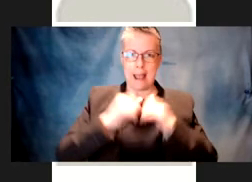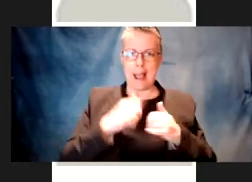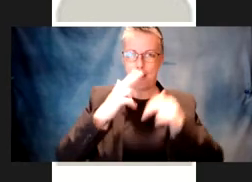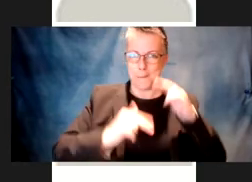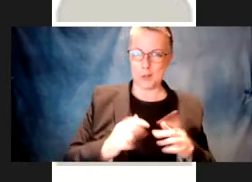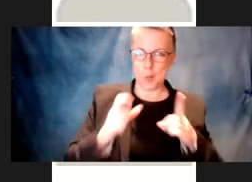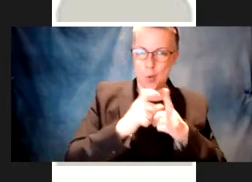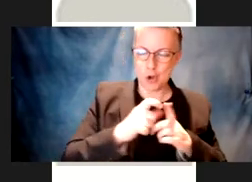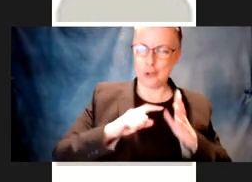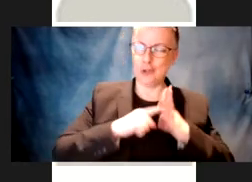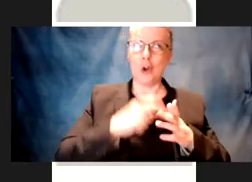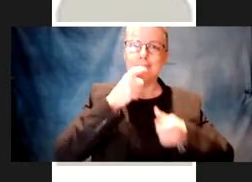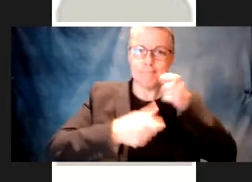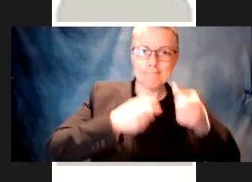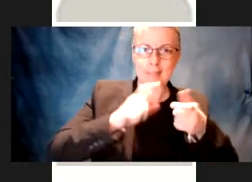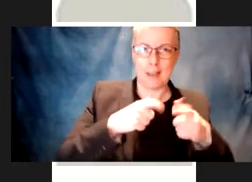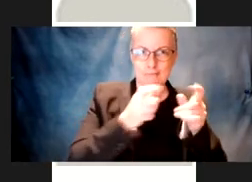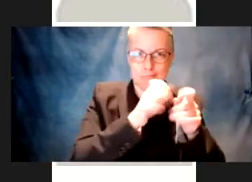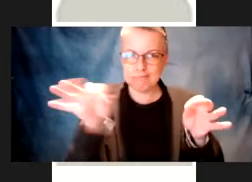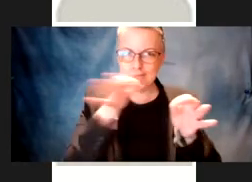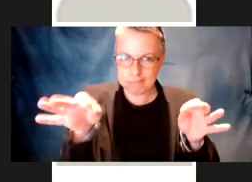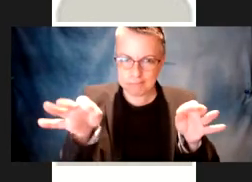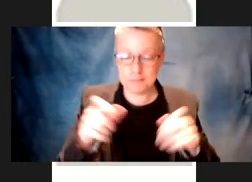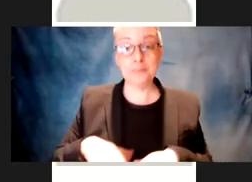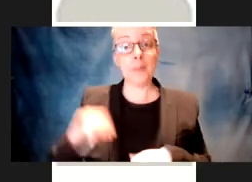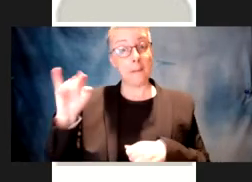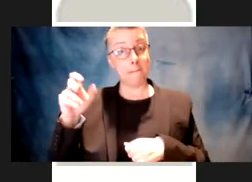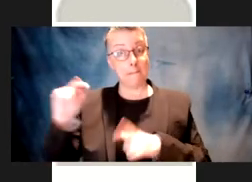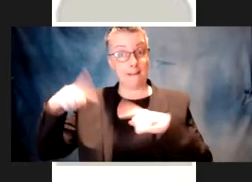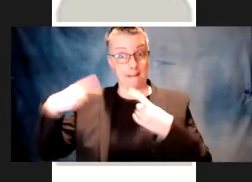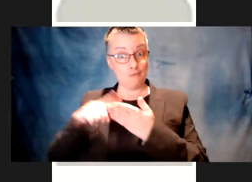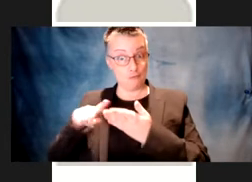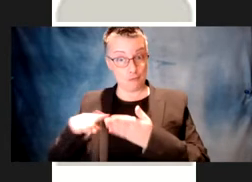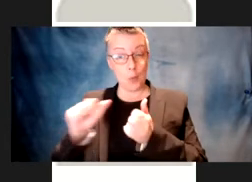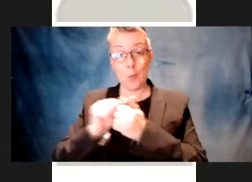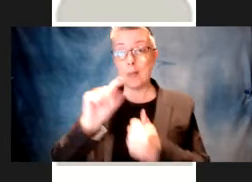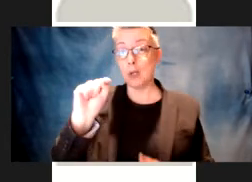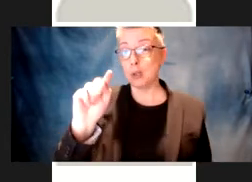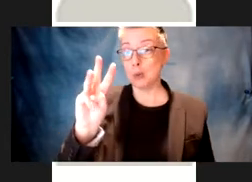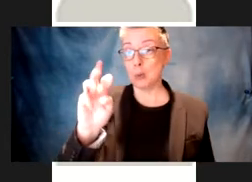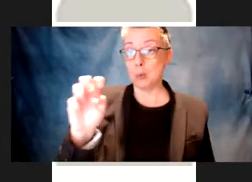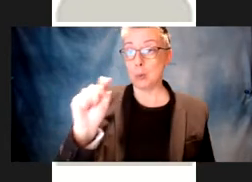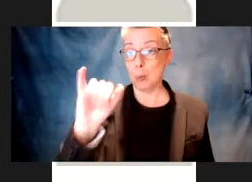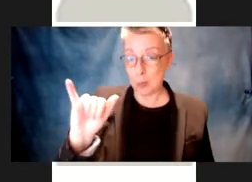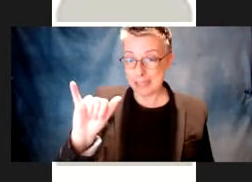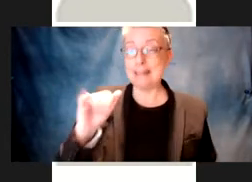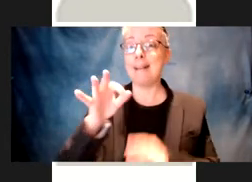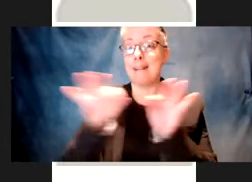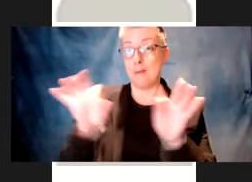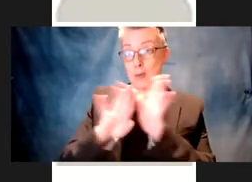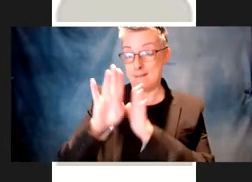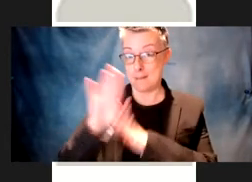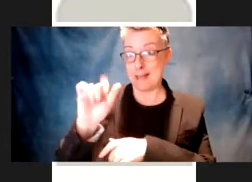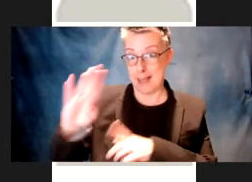they use regular patterns in the language to build words so they can say more and more complex sentences. Megan has been